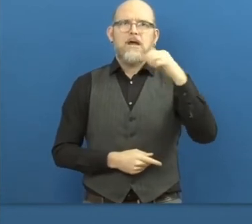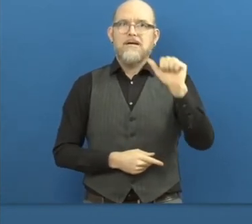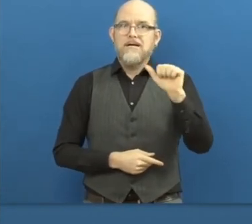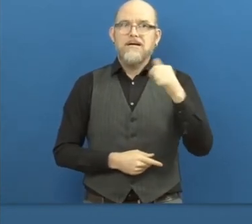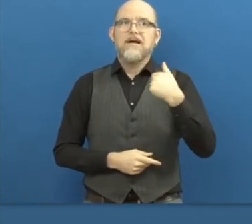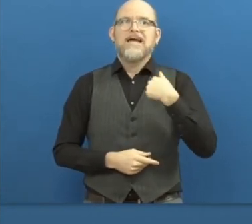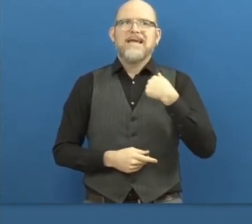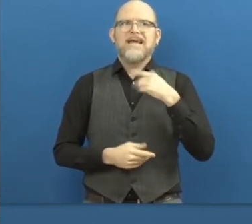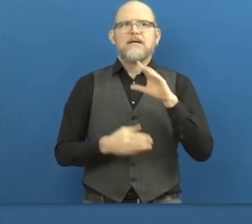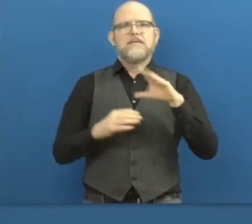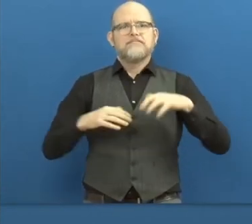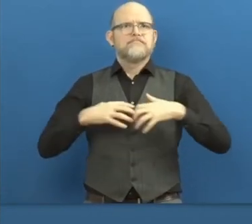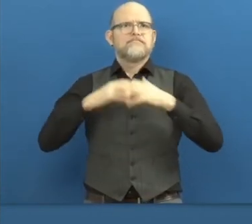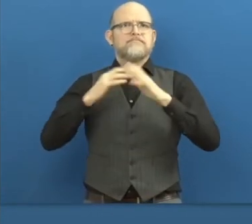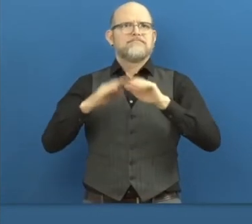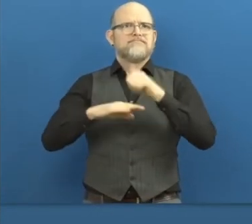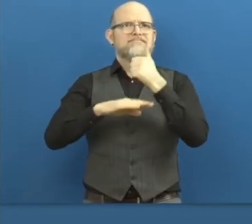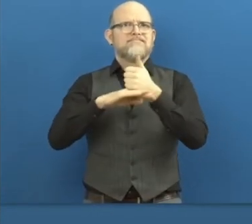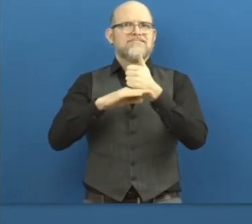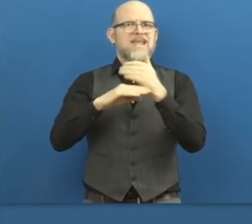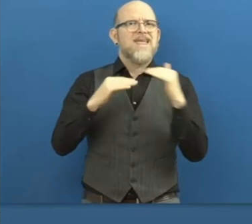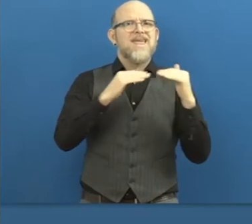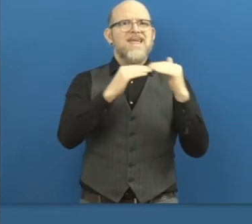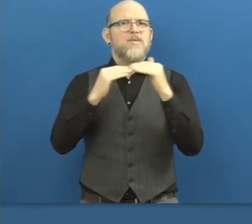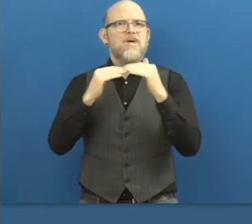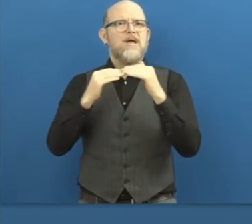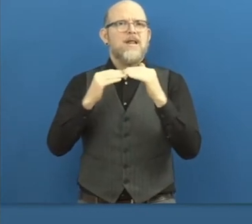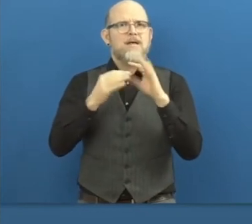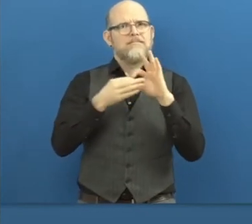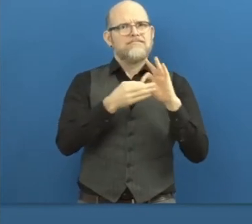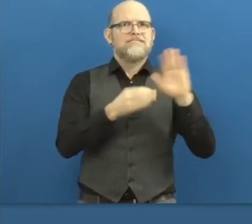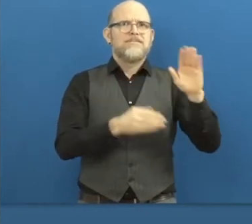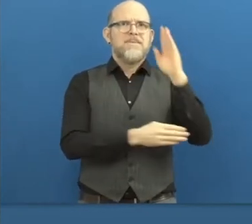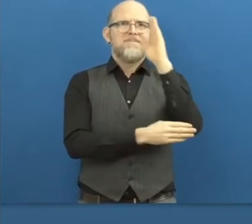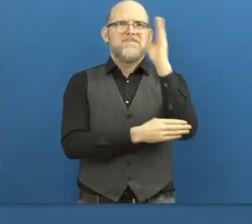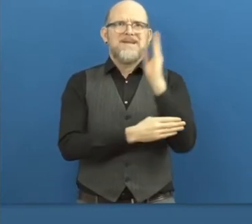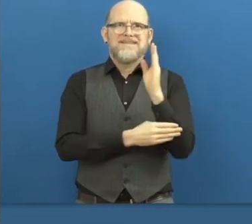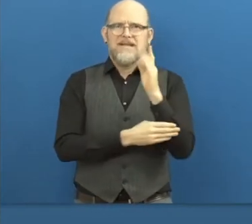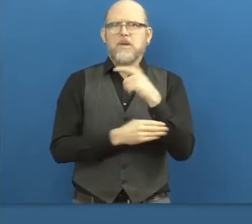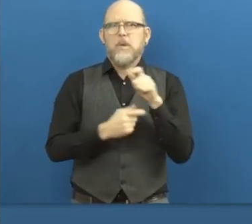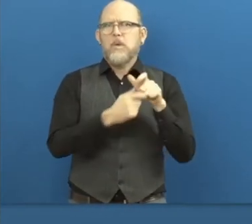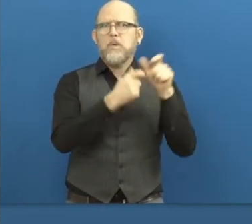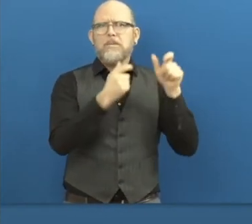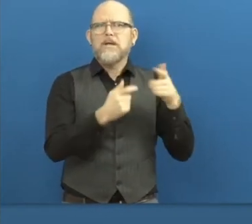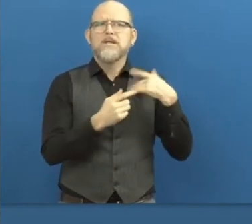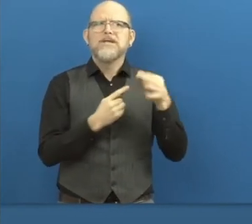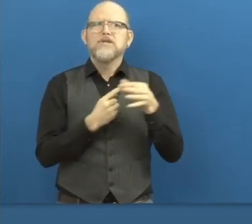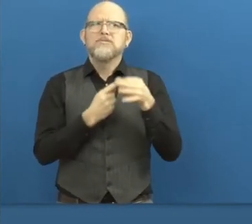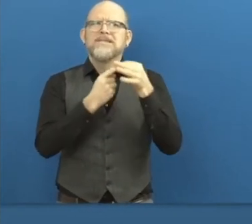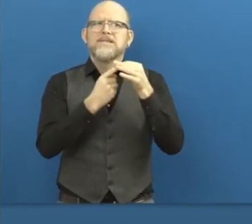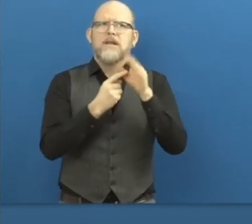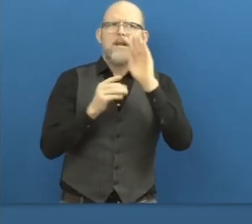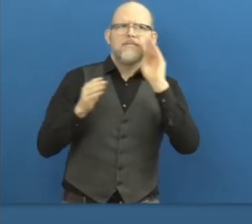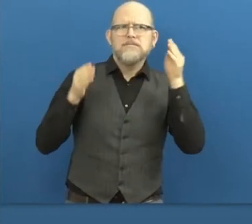and founder of EGALITE. We're a company from Brazil specialized in the employment of people with disabilities and